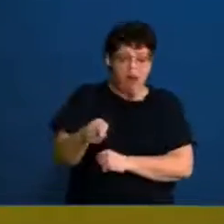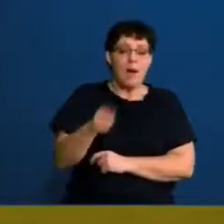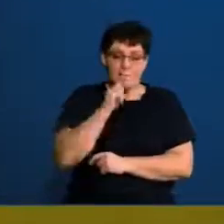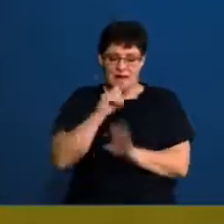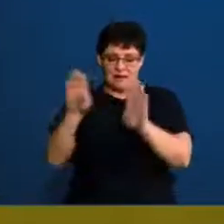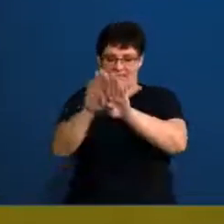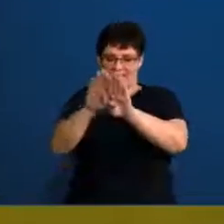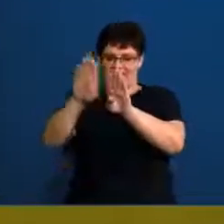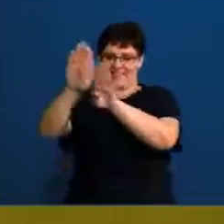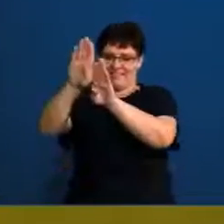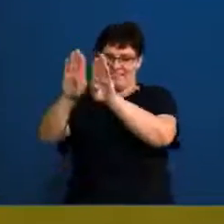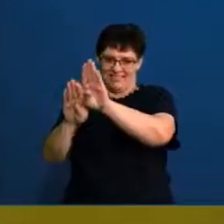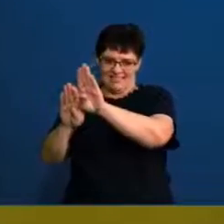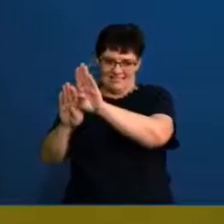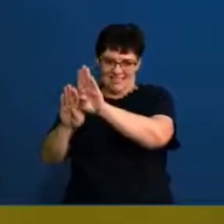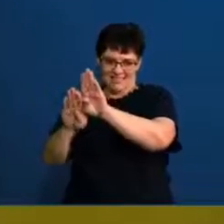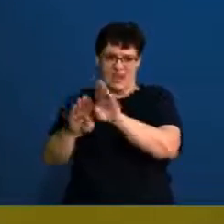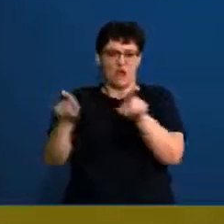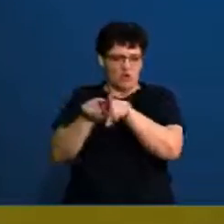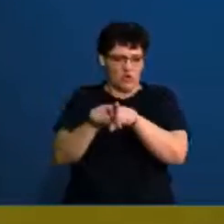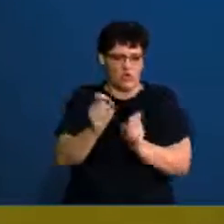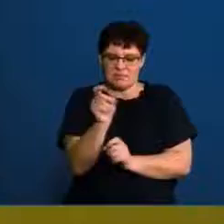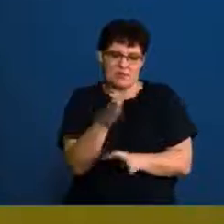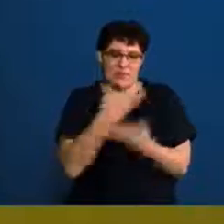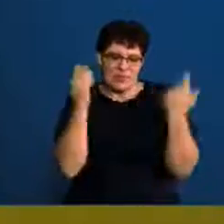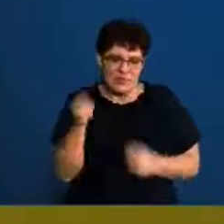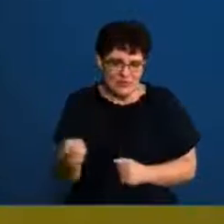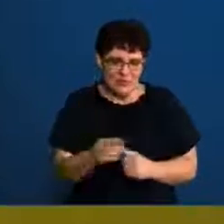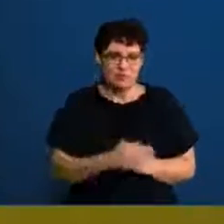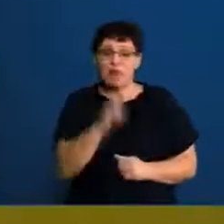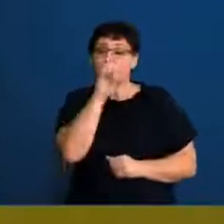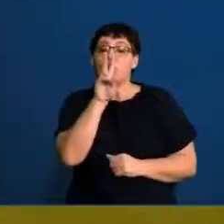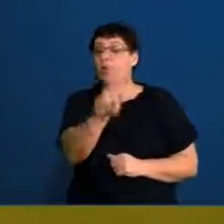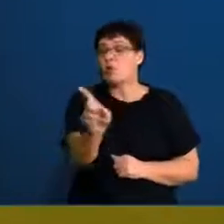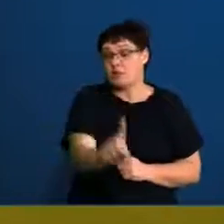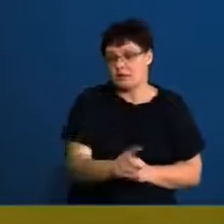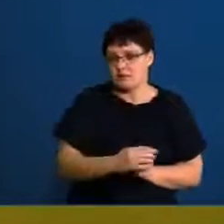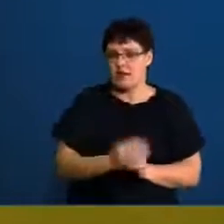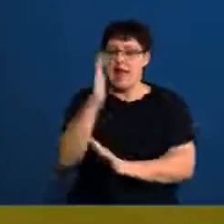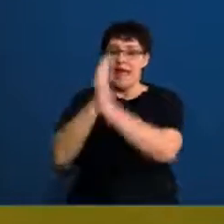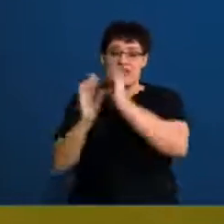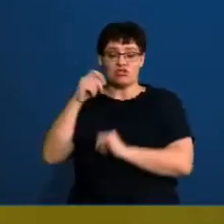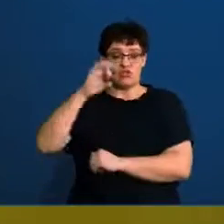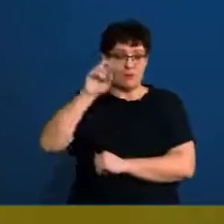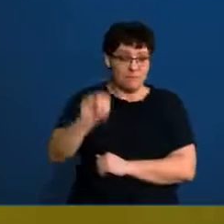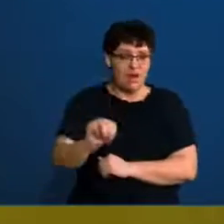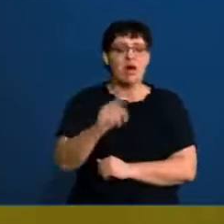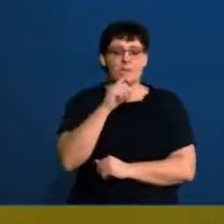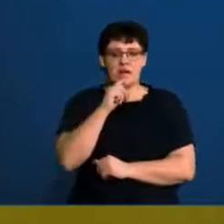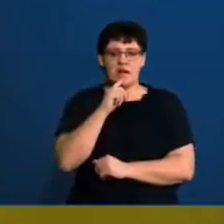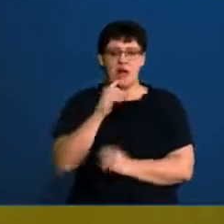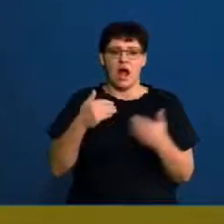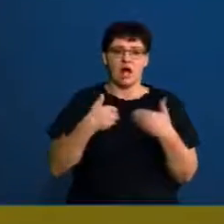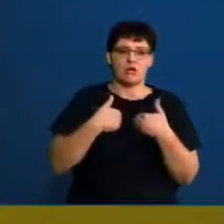between a histogram and a bar graph. The other thing you can think about, or you can look at, is your histogram is for continuous data.